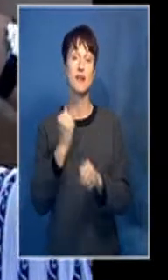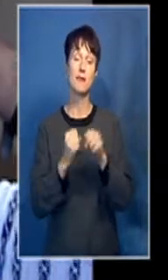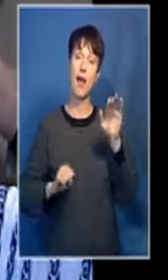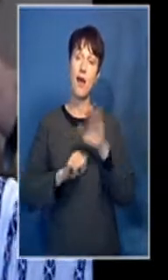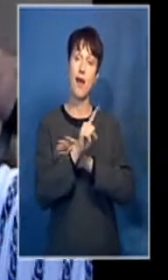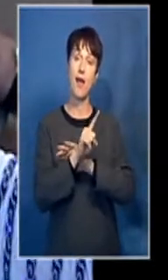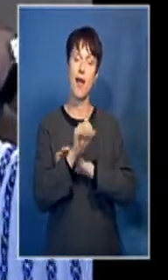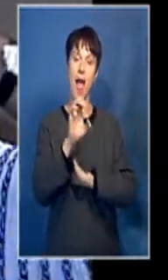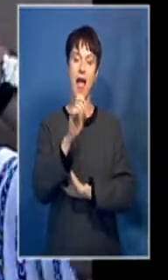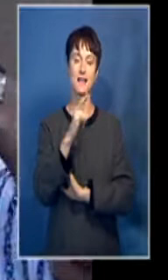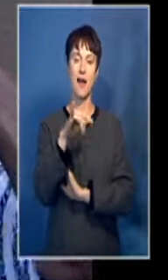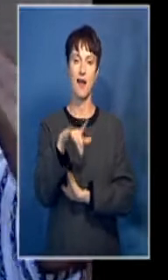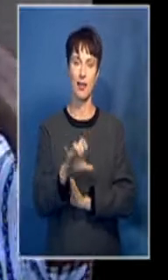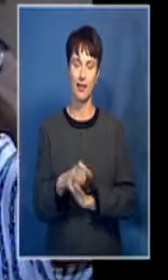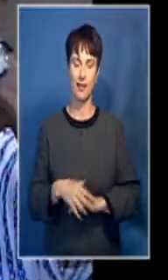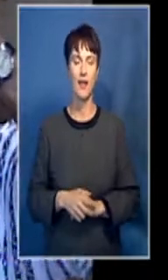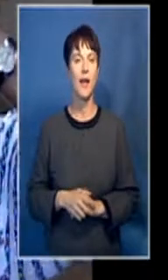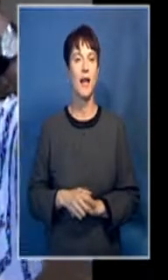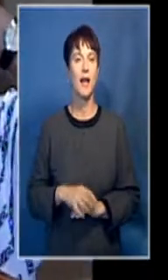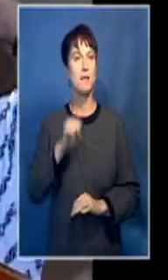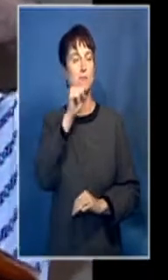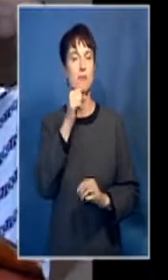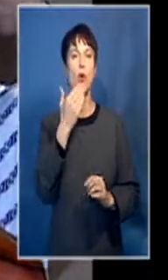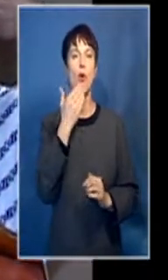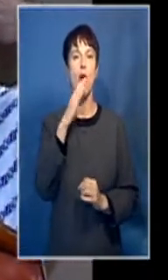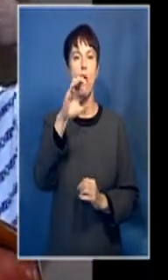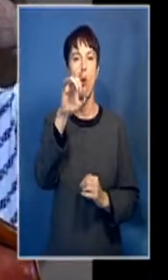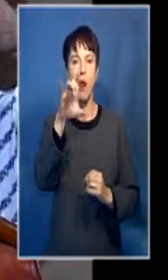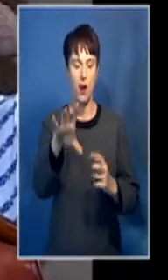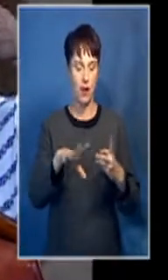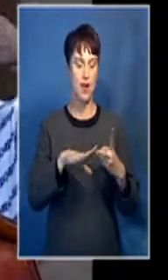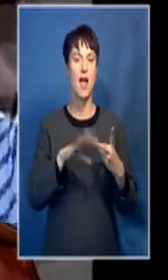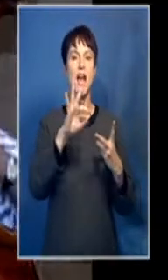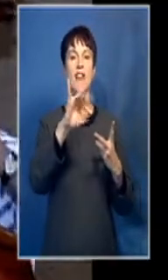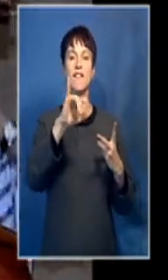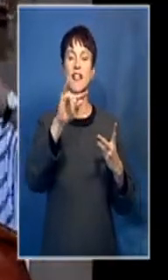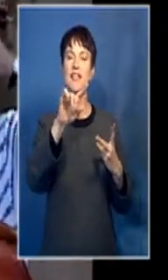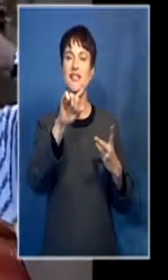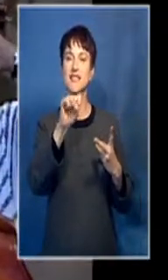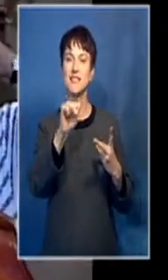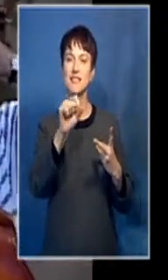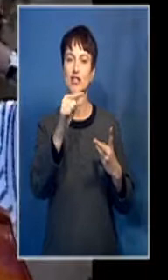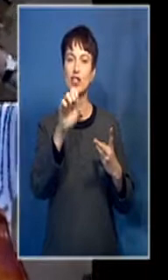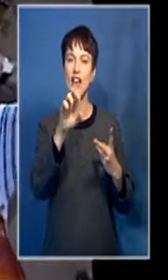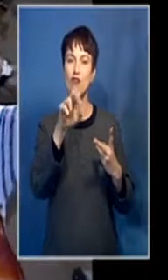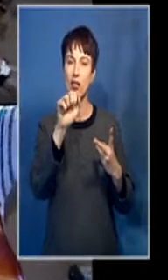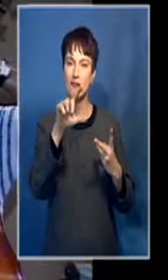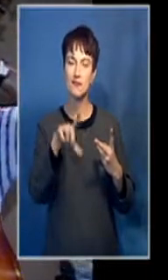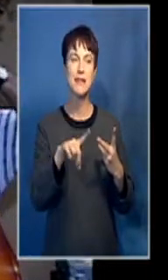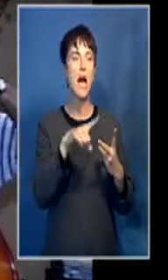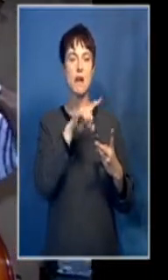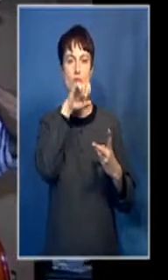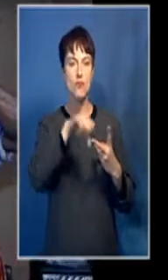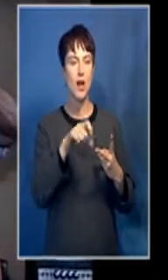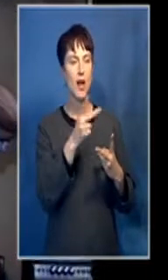exile she was inspired by artists such as nat king cole and ella fitzgerald benjamin came into her